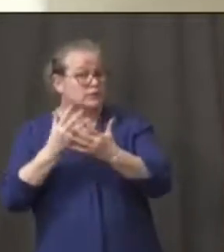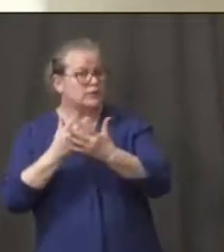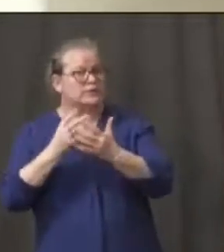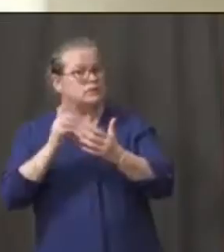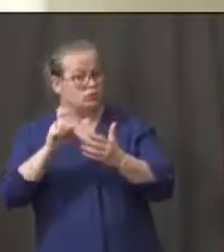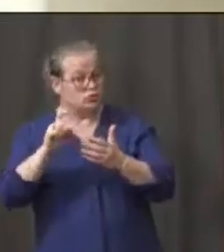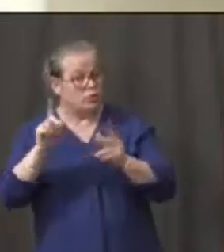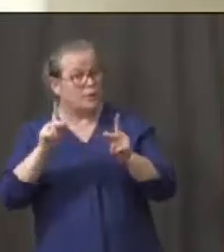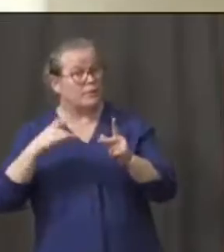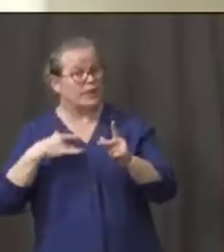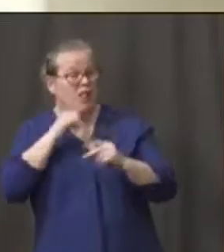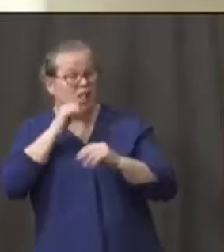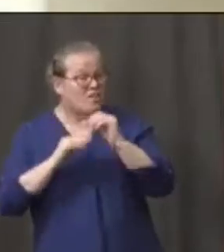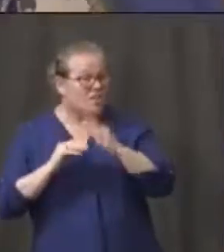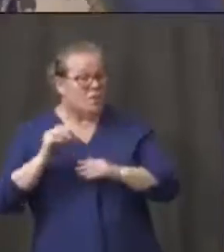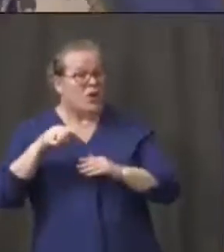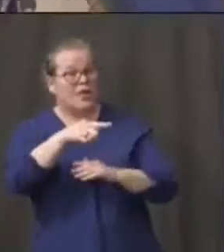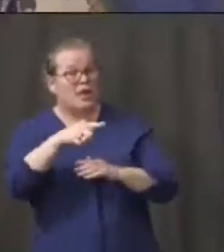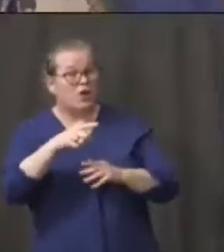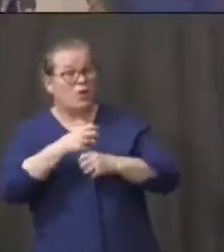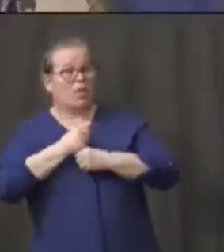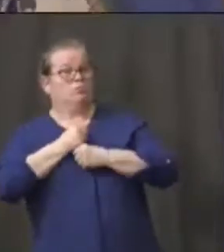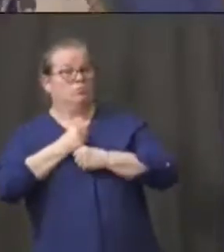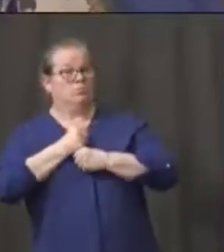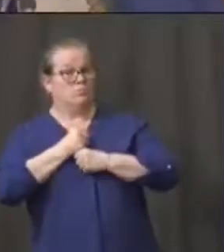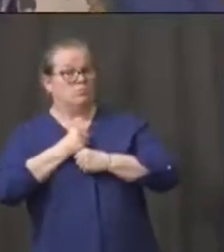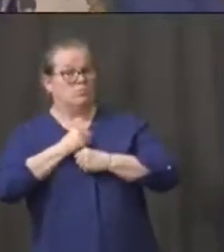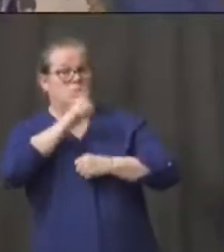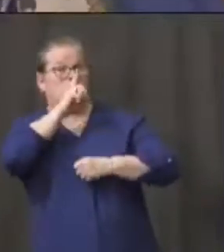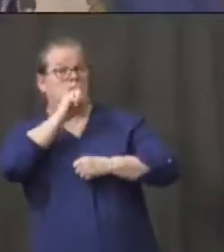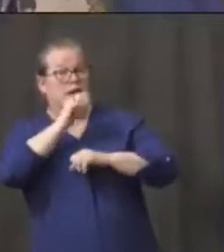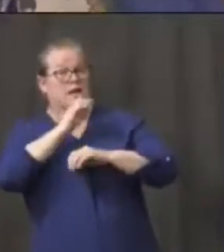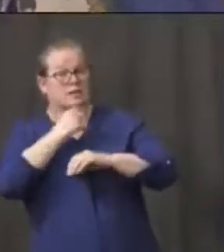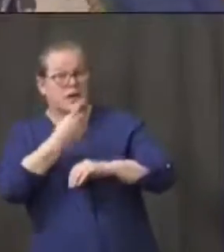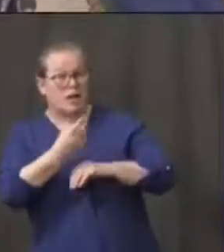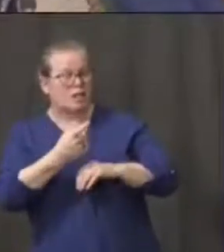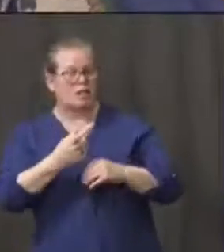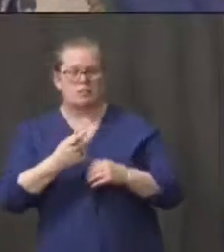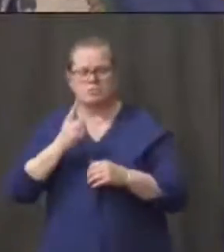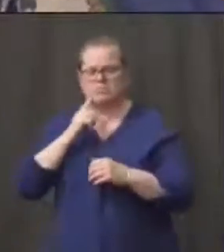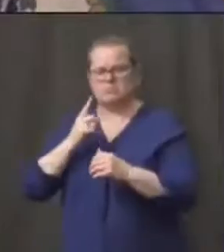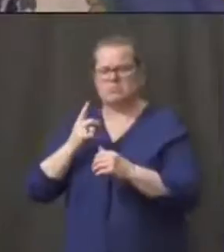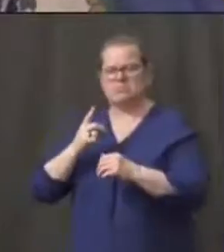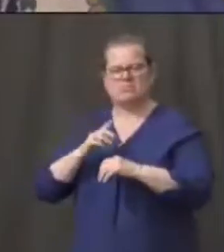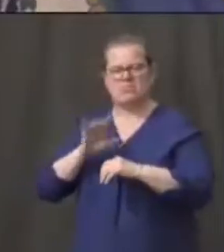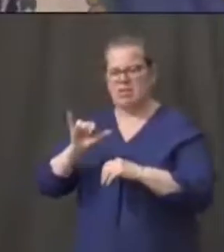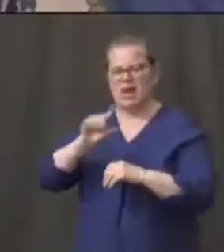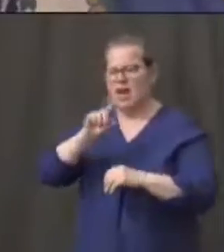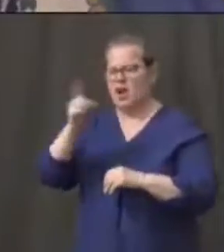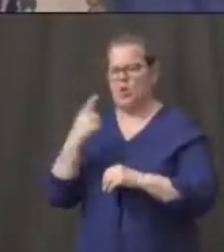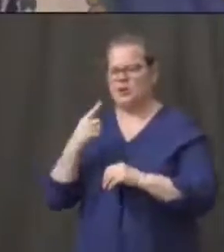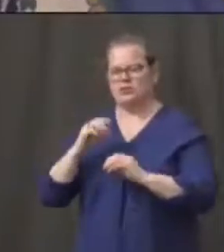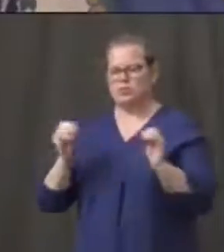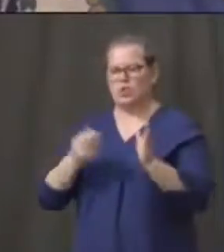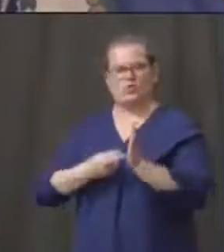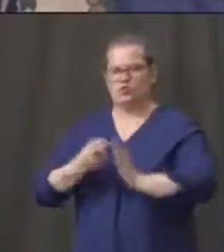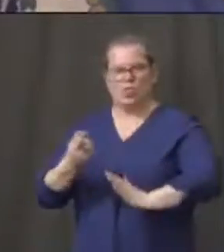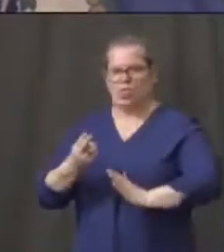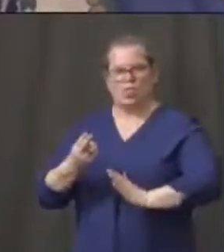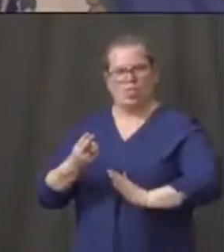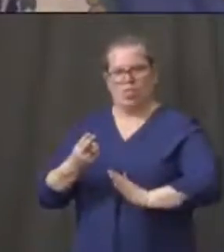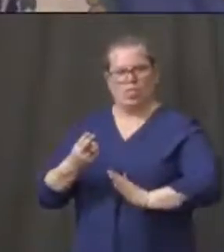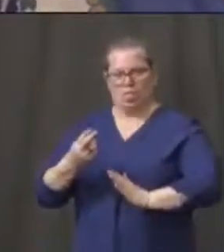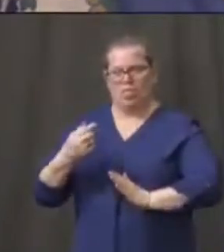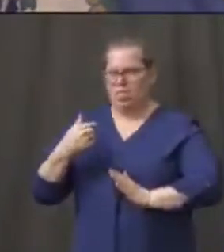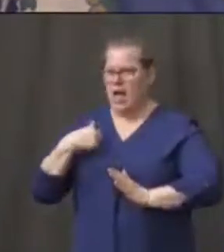Yeah, I don't think there's any truth to the pretext of that question at all. I think you'll find this has been incredibly transparent. I'm